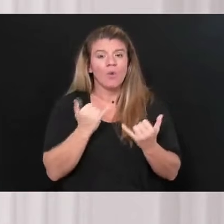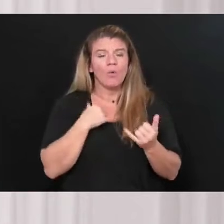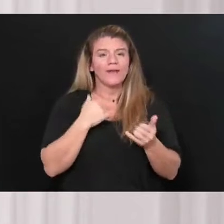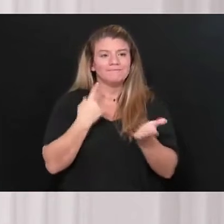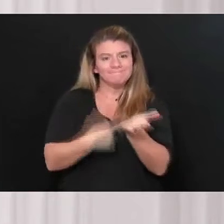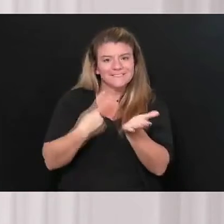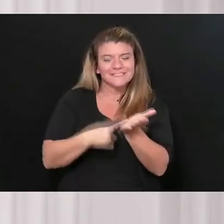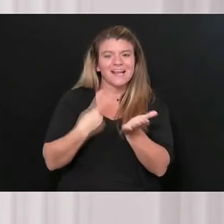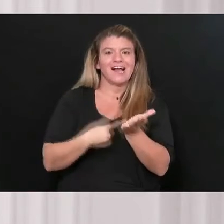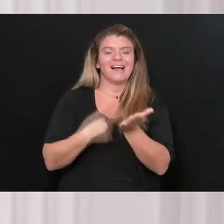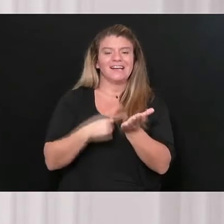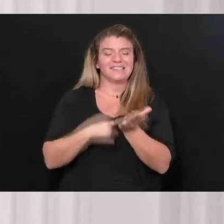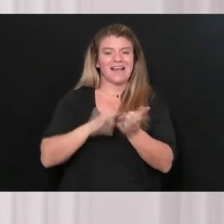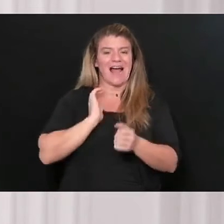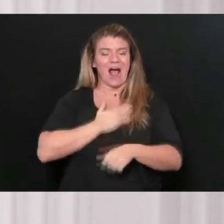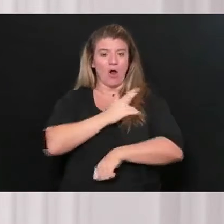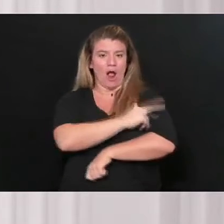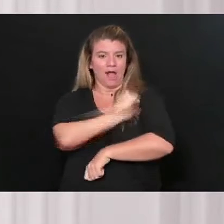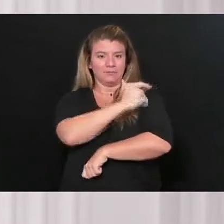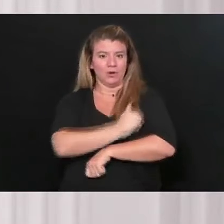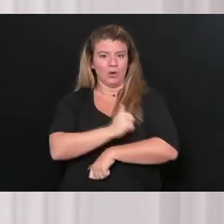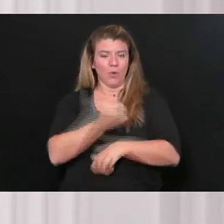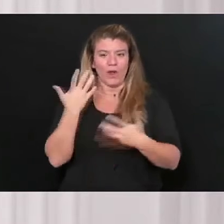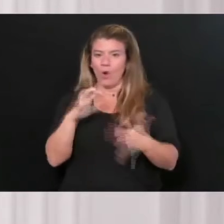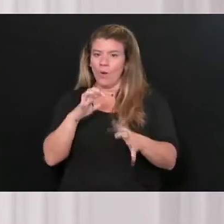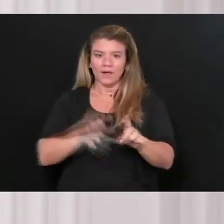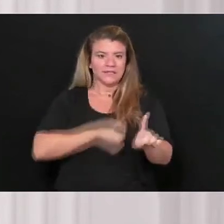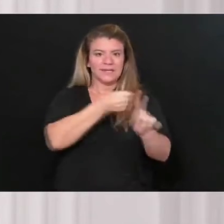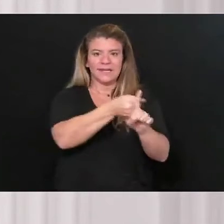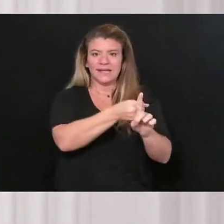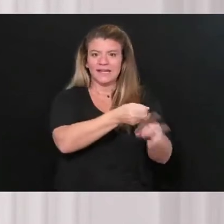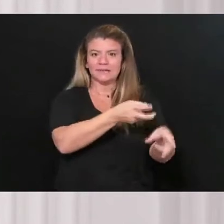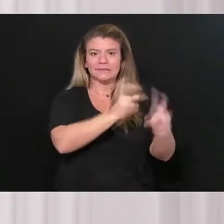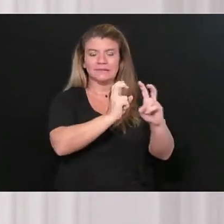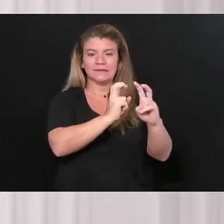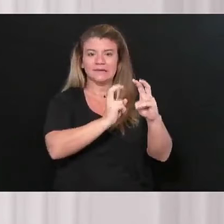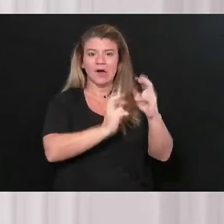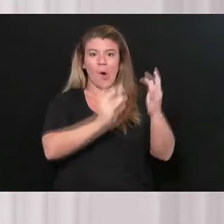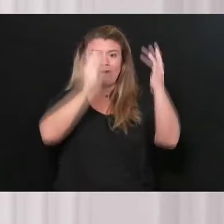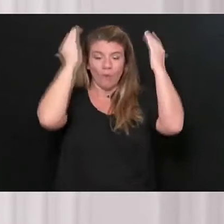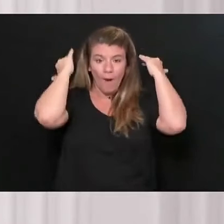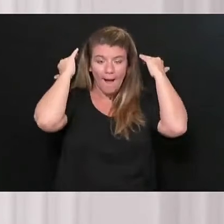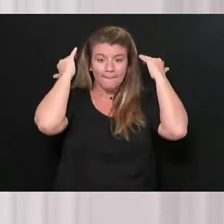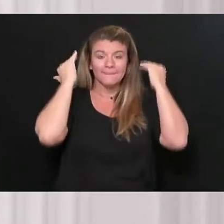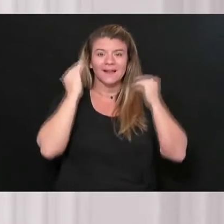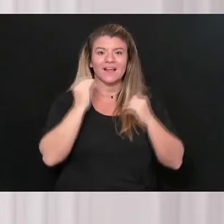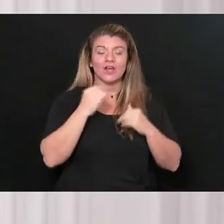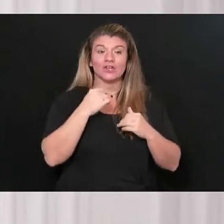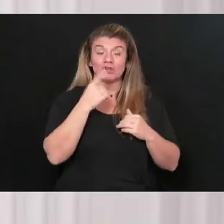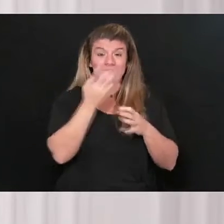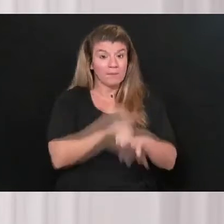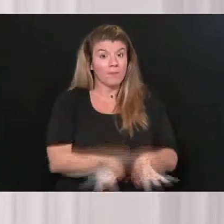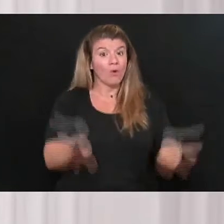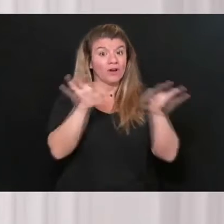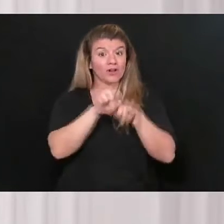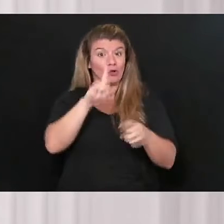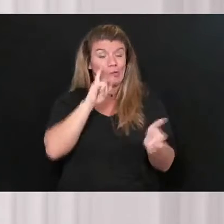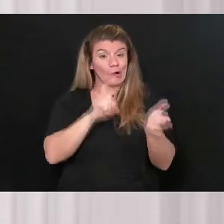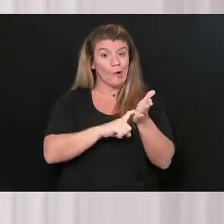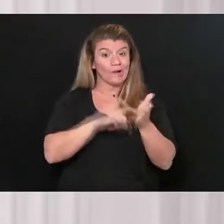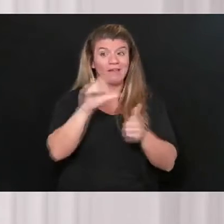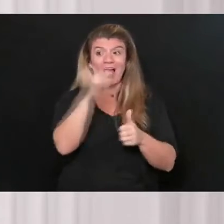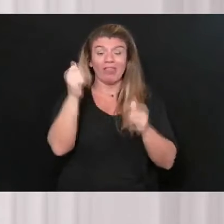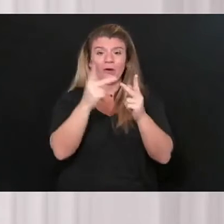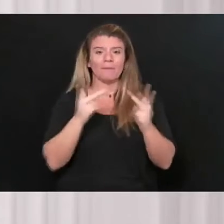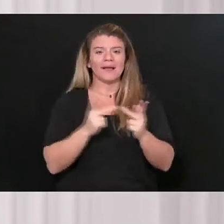surge and flattening the curve. Well, it's important to note that certain states like Wisconsin have not only